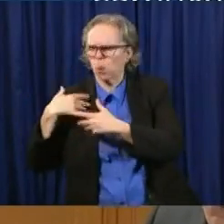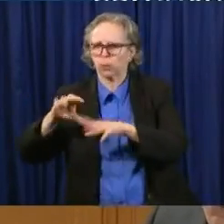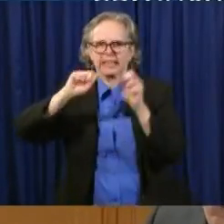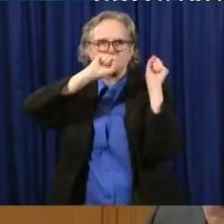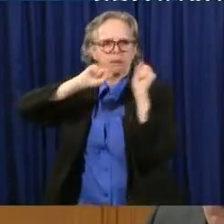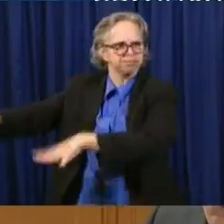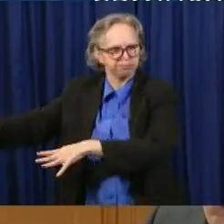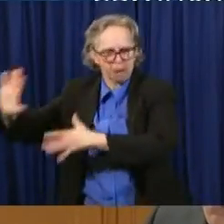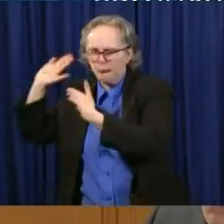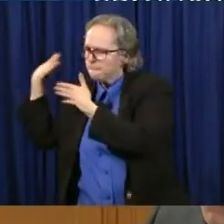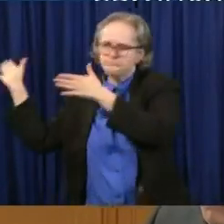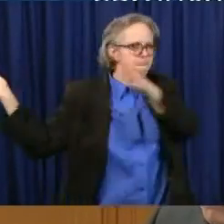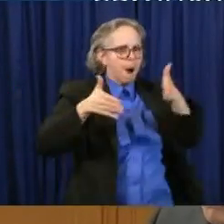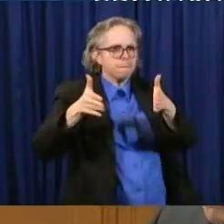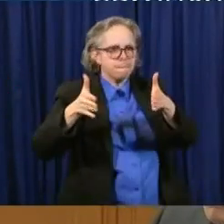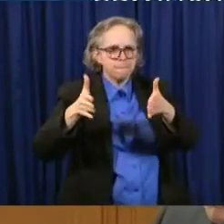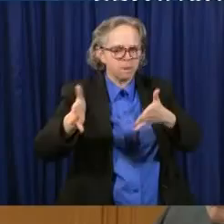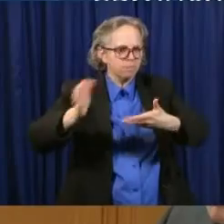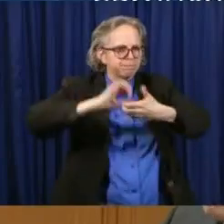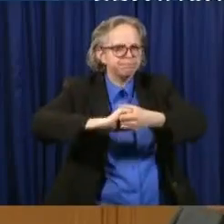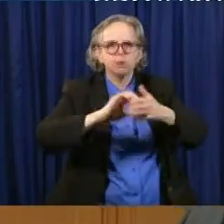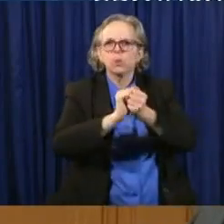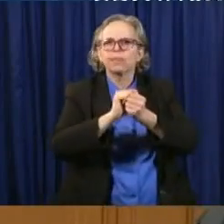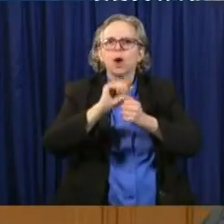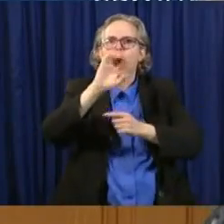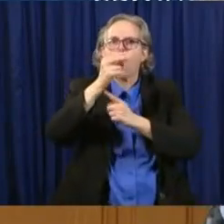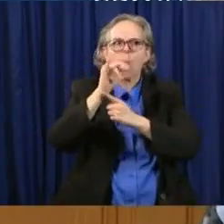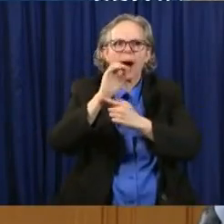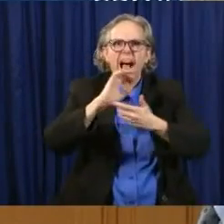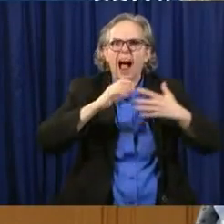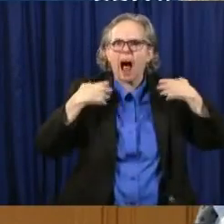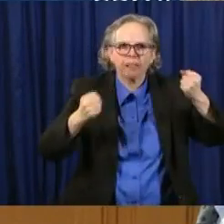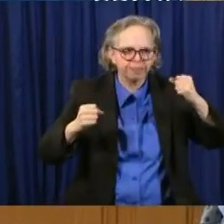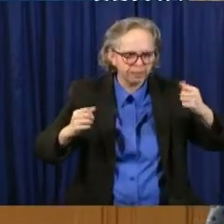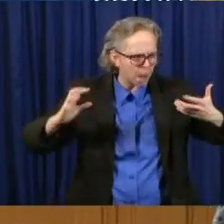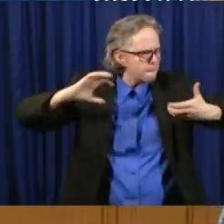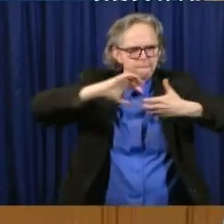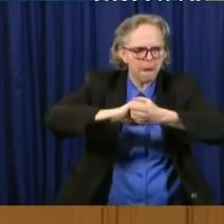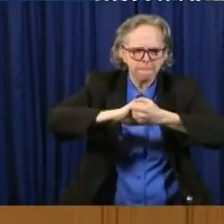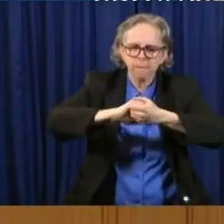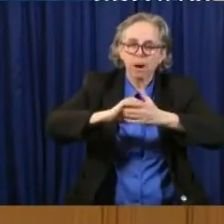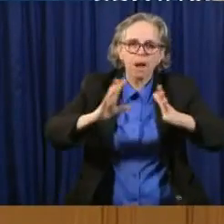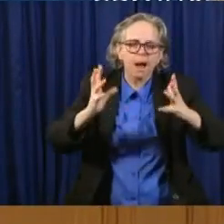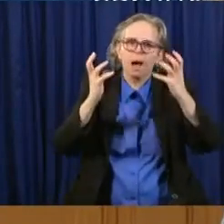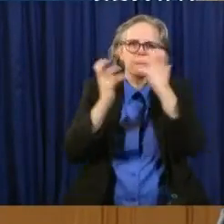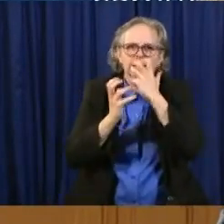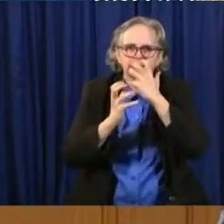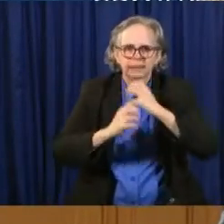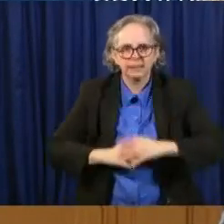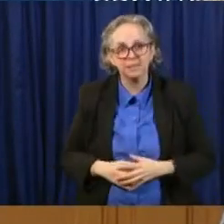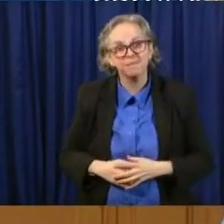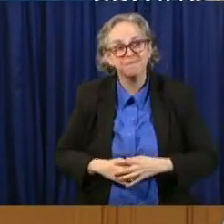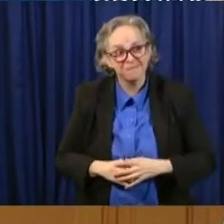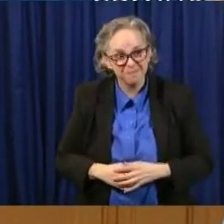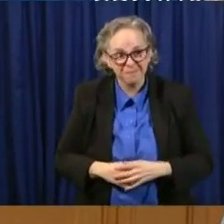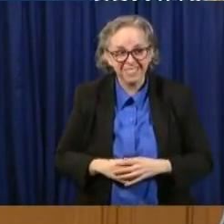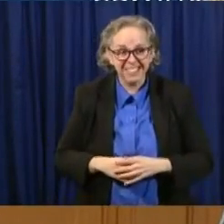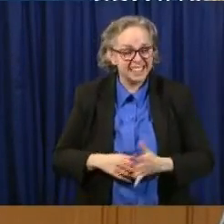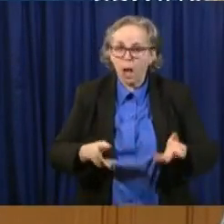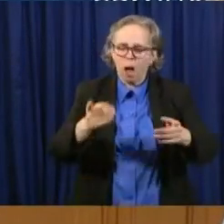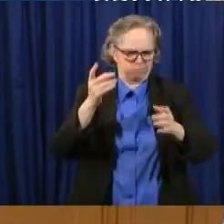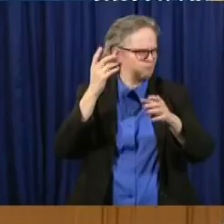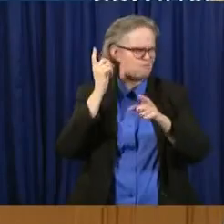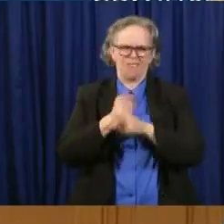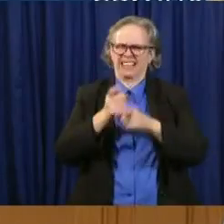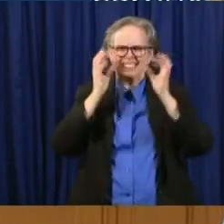OhioHealth, it was pretty incredible. You know, when the right decisions are made for the right